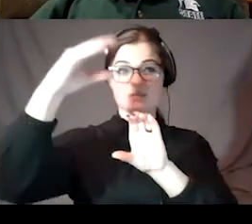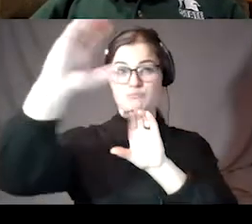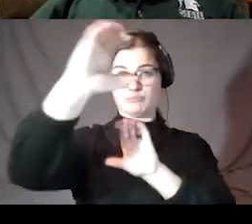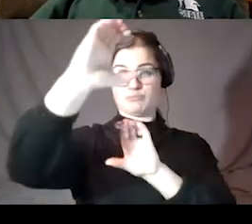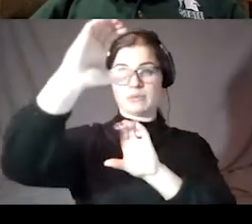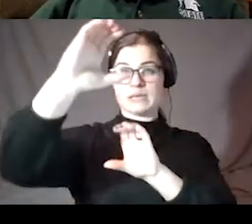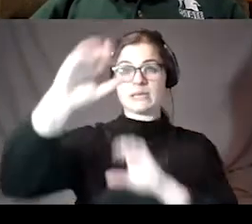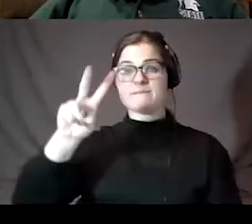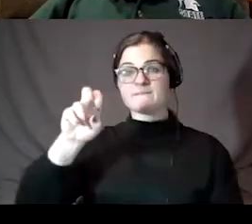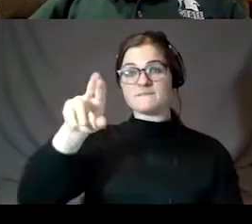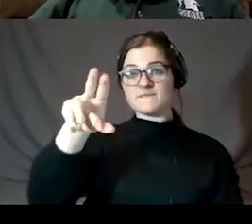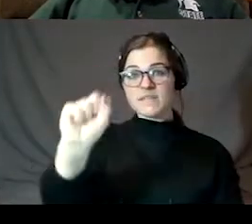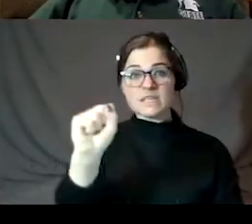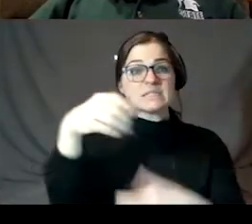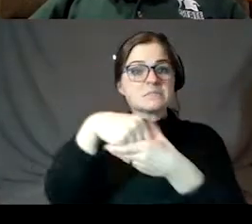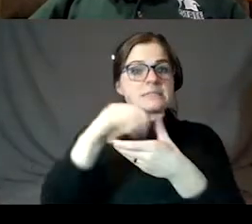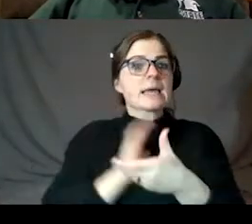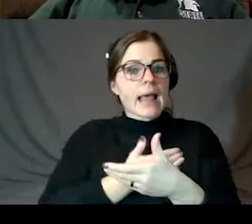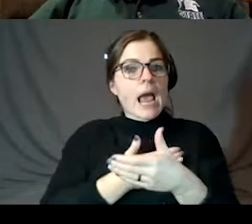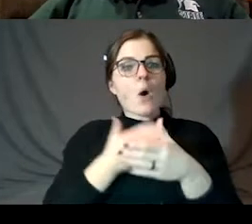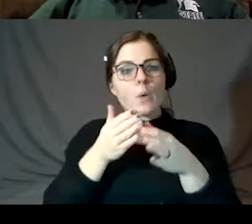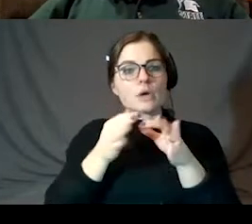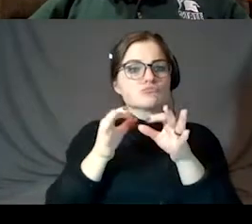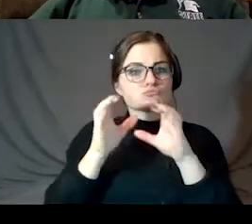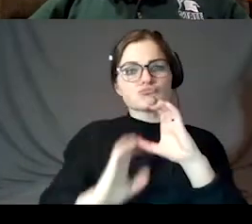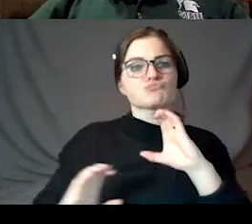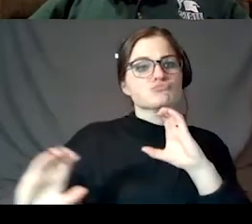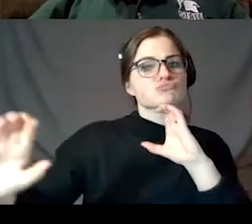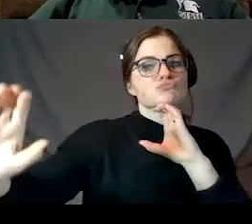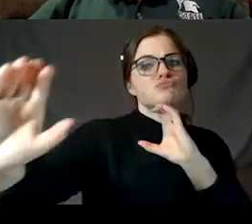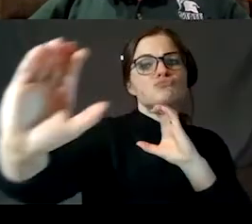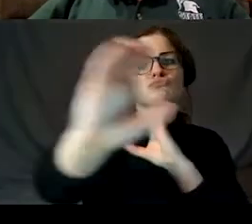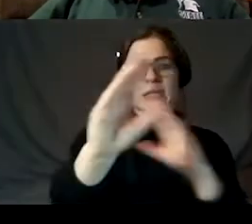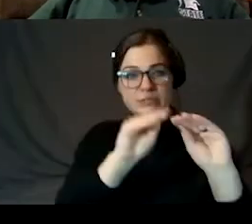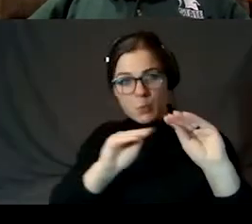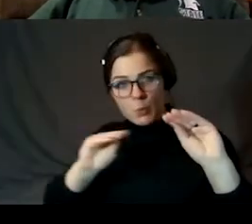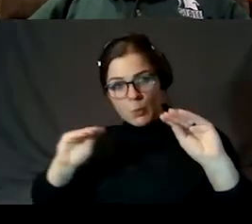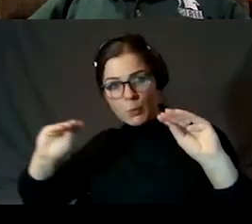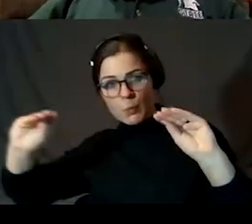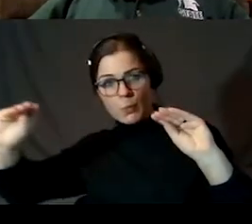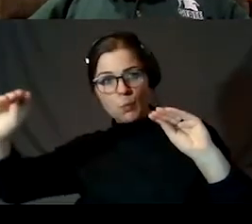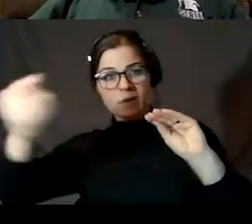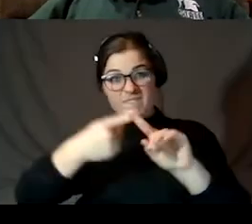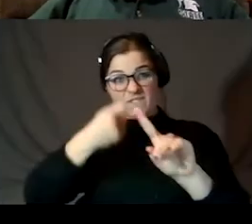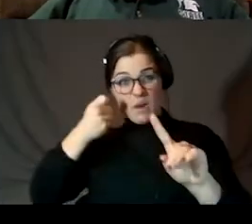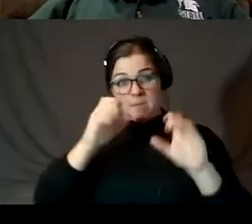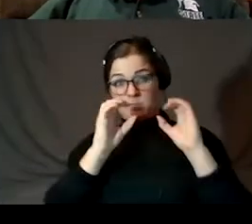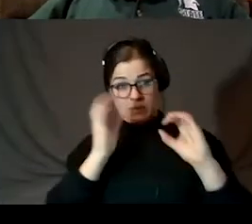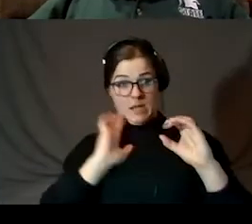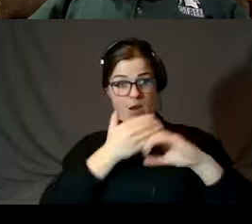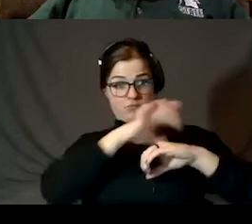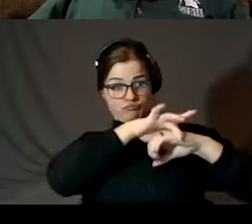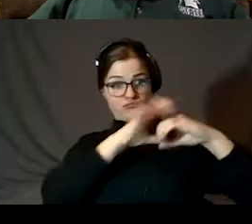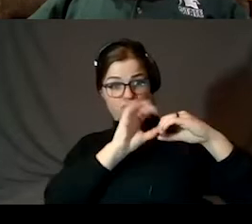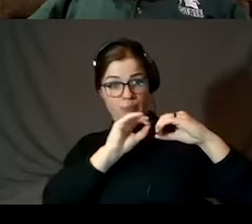inside of our orbit, and it is over here on the other side of the sun and is moving in this direction. It's heading away from us and getting dimmer.